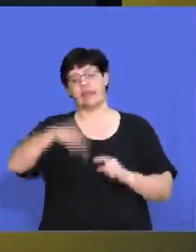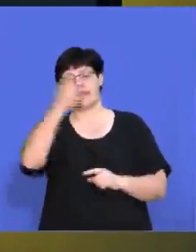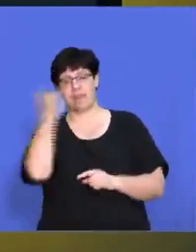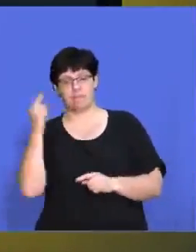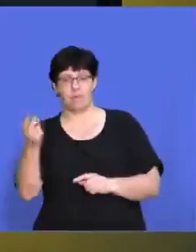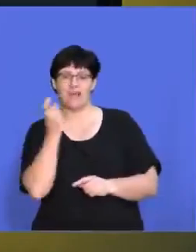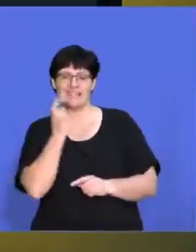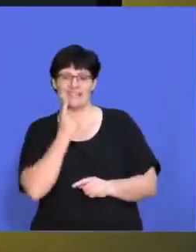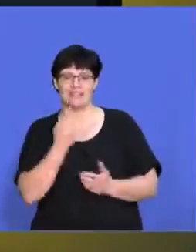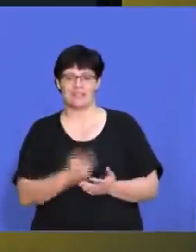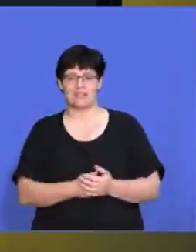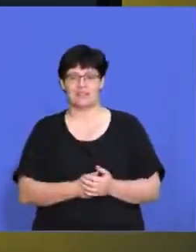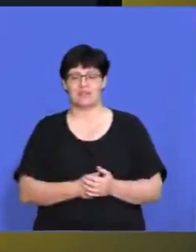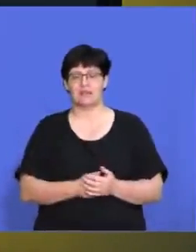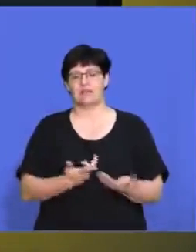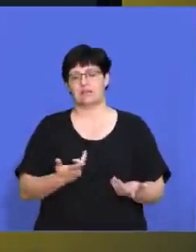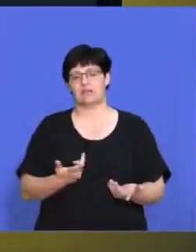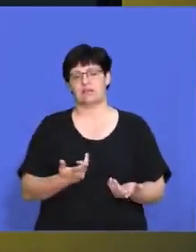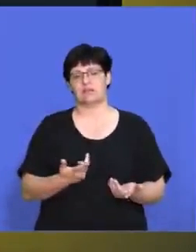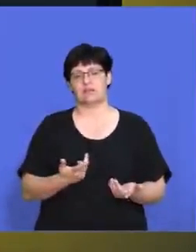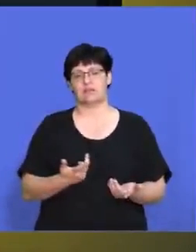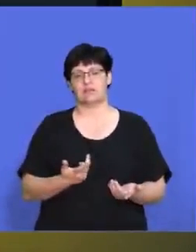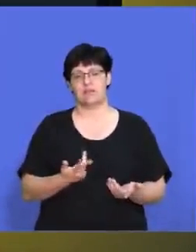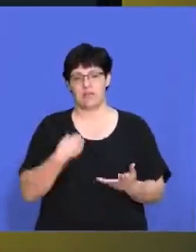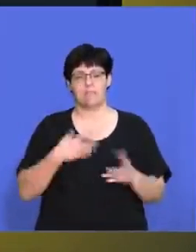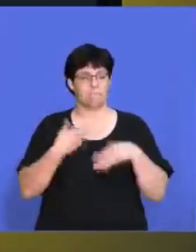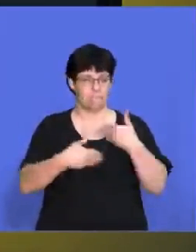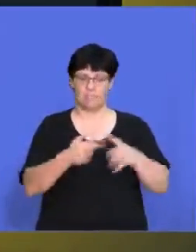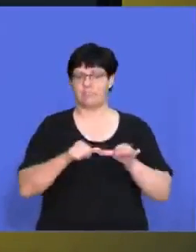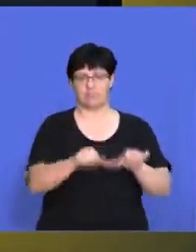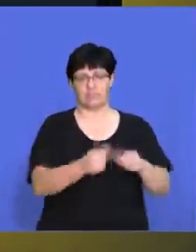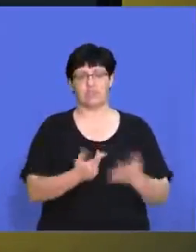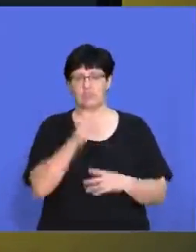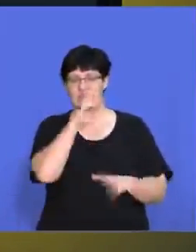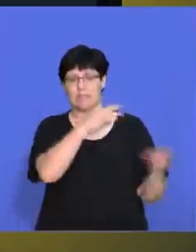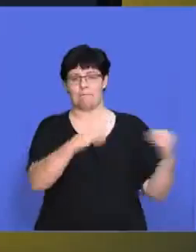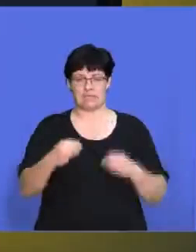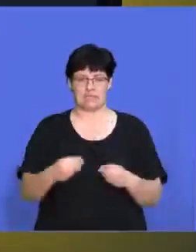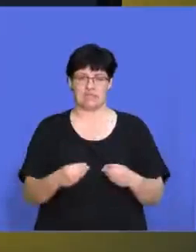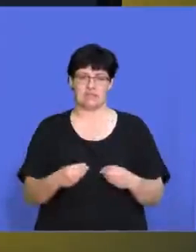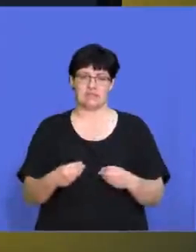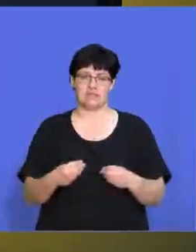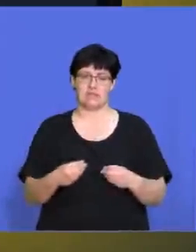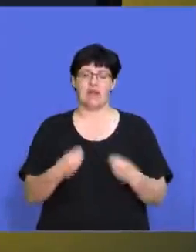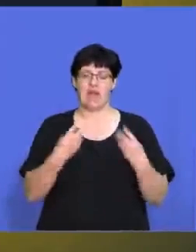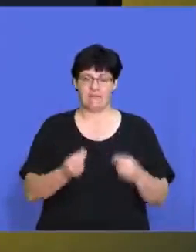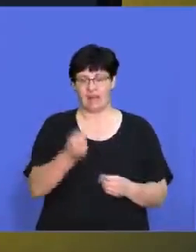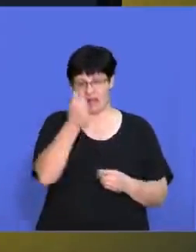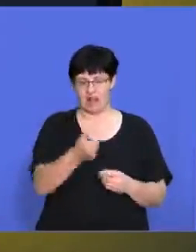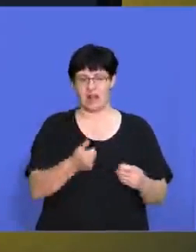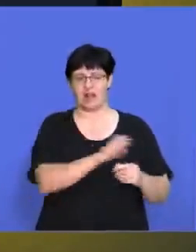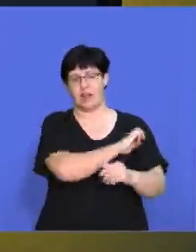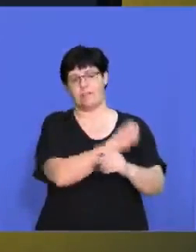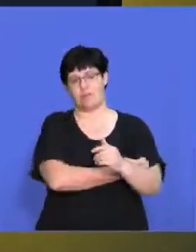it's easy as power for me. I can, uh, I can, uh, get on with it then. And we're going to see that the business has got, um, little